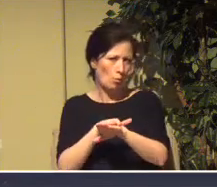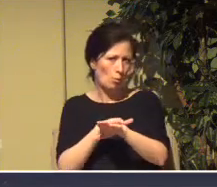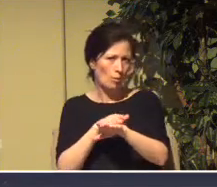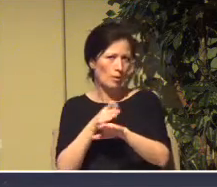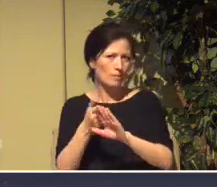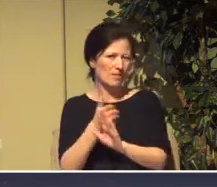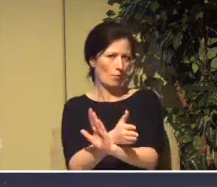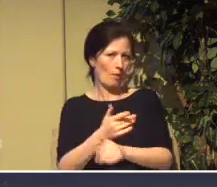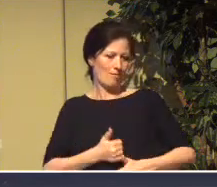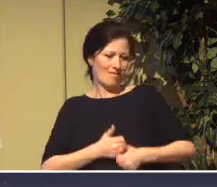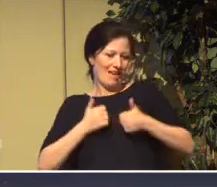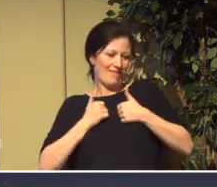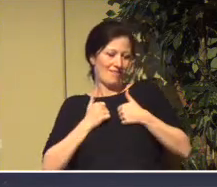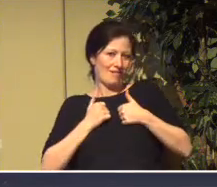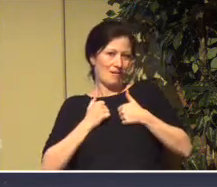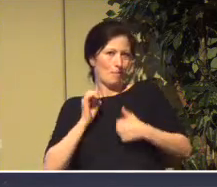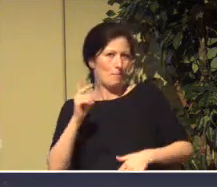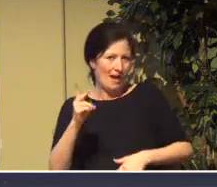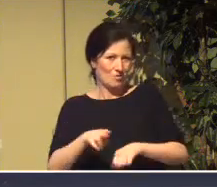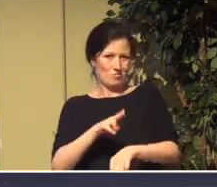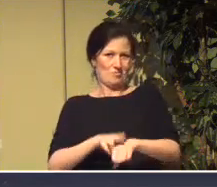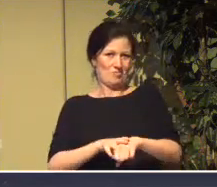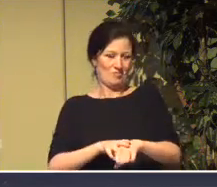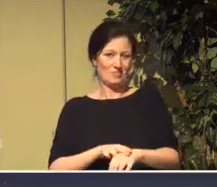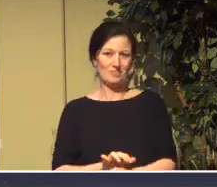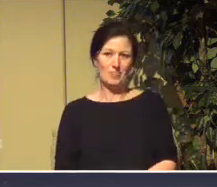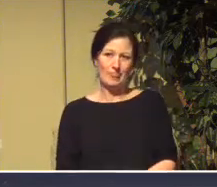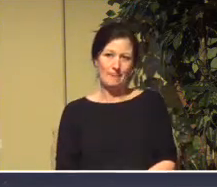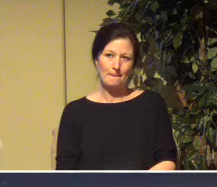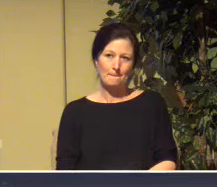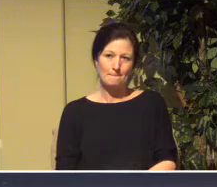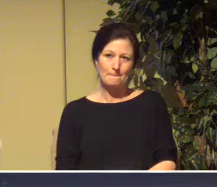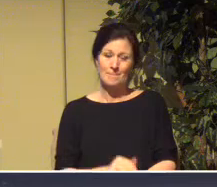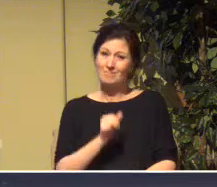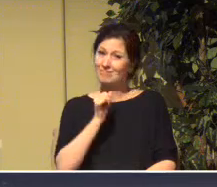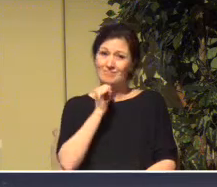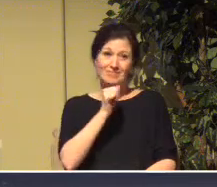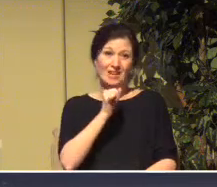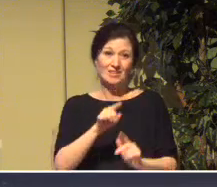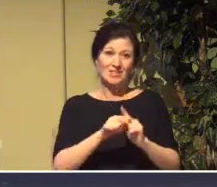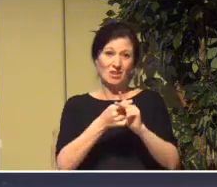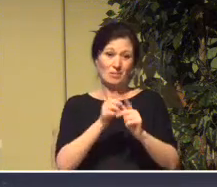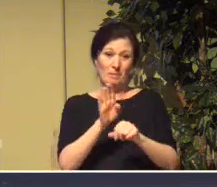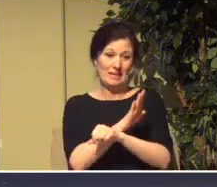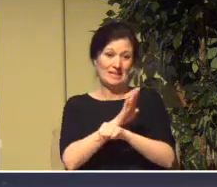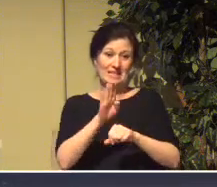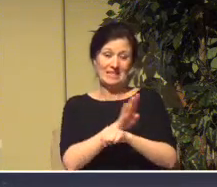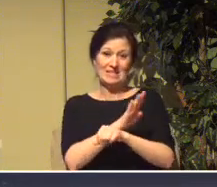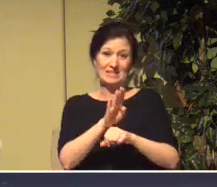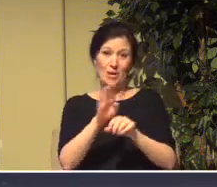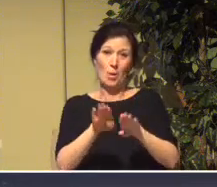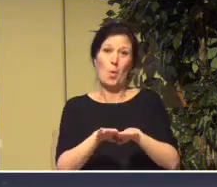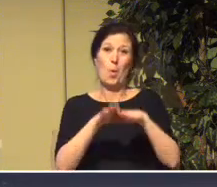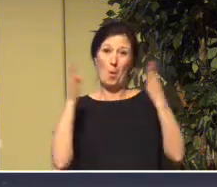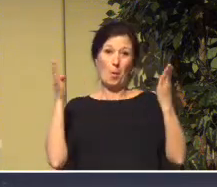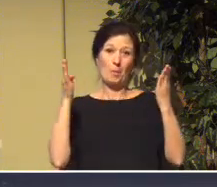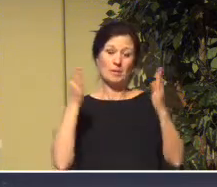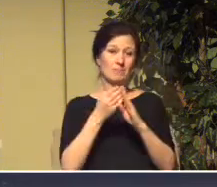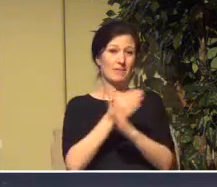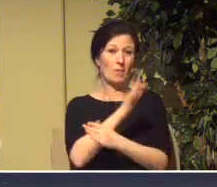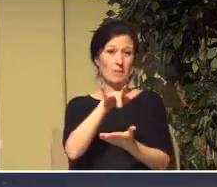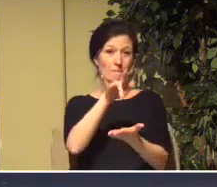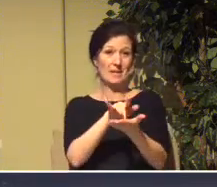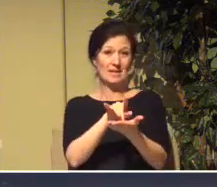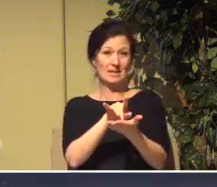We know, for example, that they're not going to really start reopening businesses at all until mid-May, and then we'll have to go